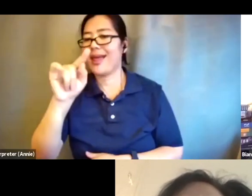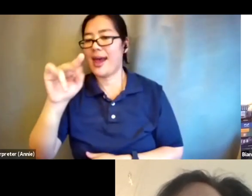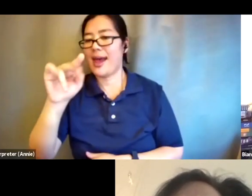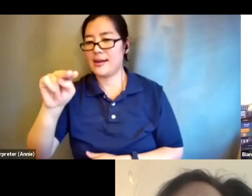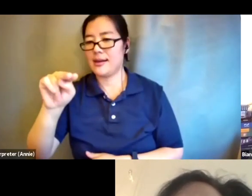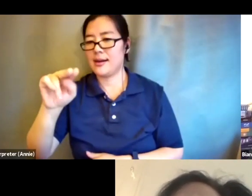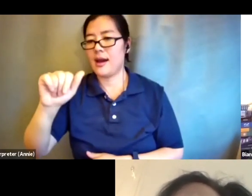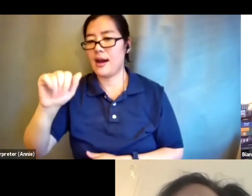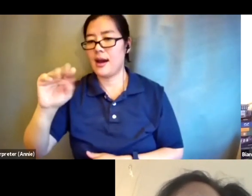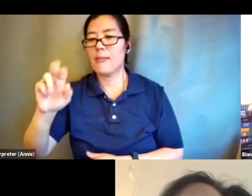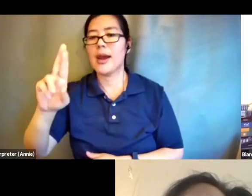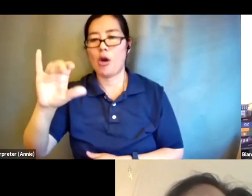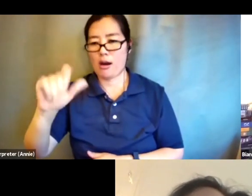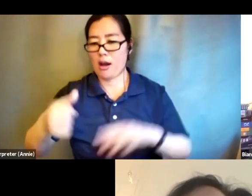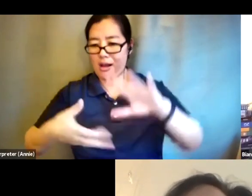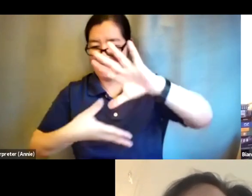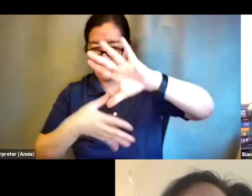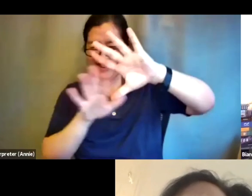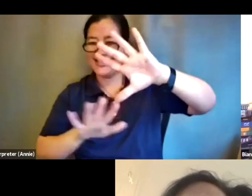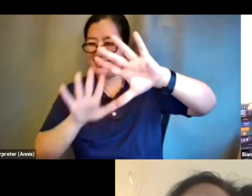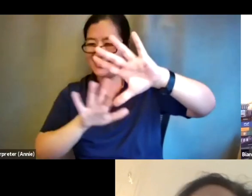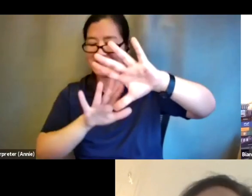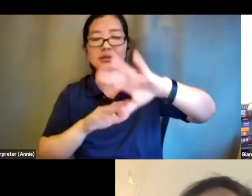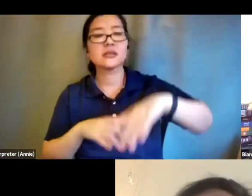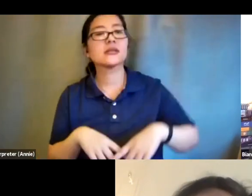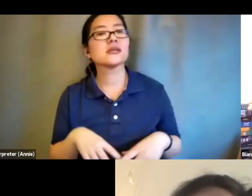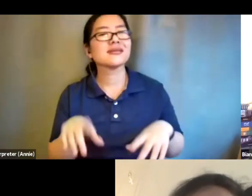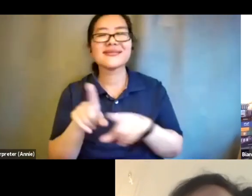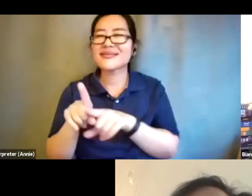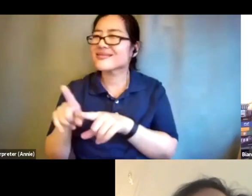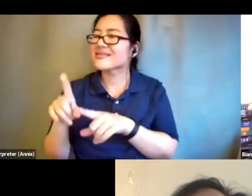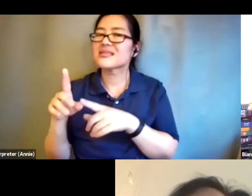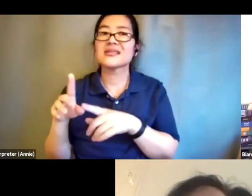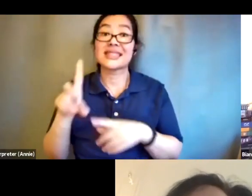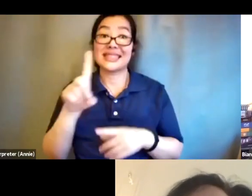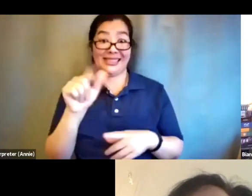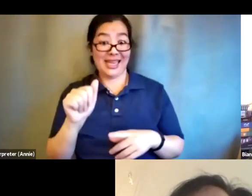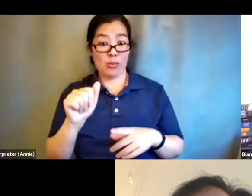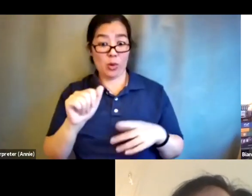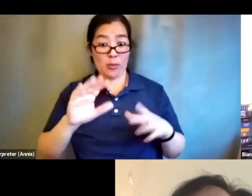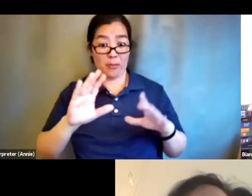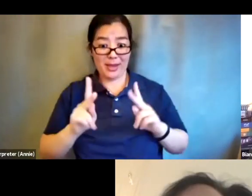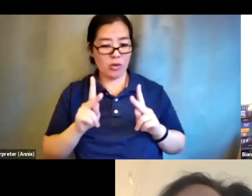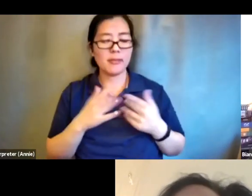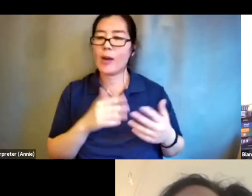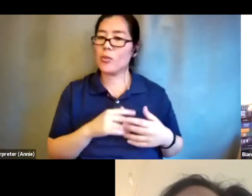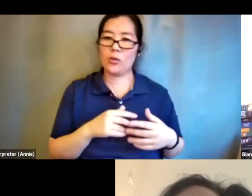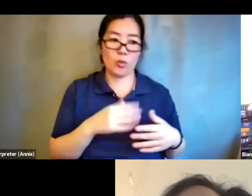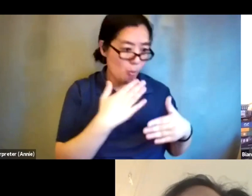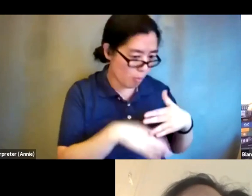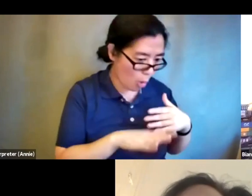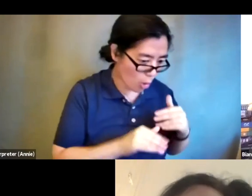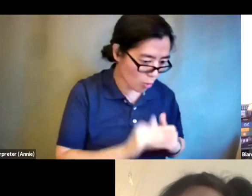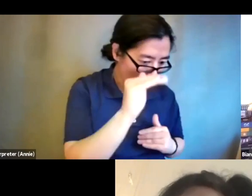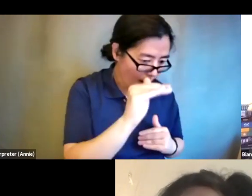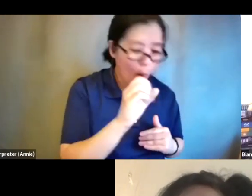i also think that most of us as disabled people whether we grew up disabled or became disabled later we are forced to learn